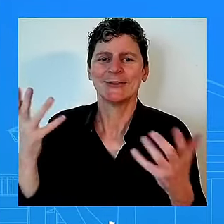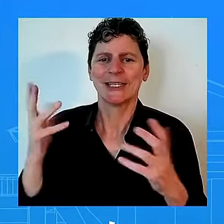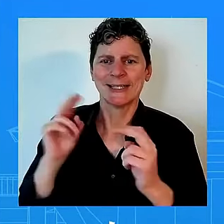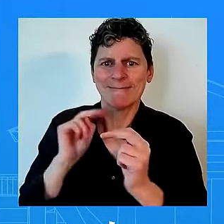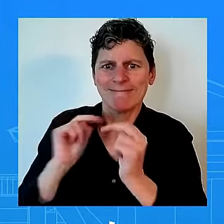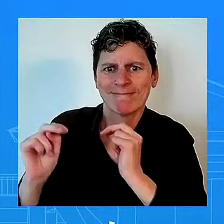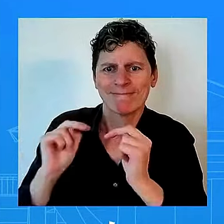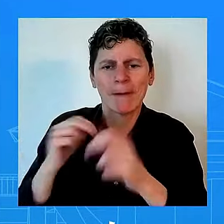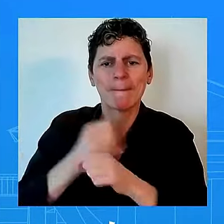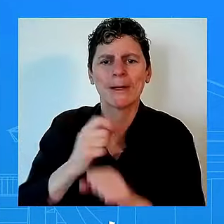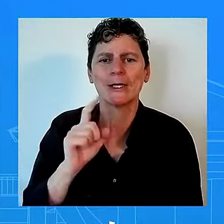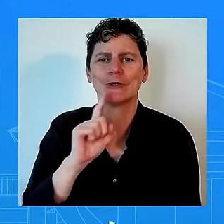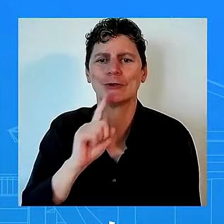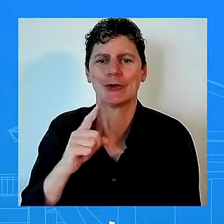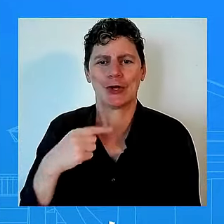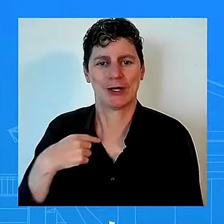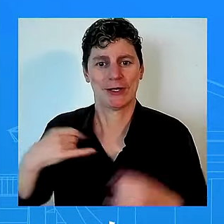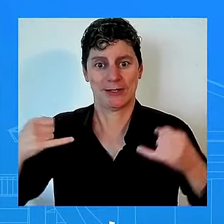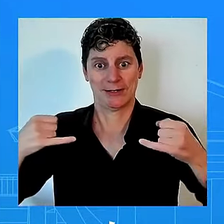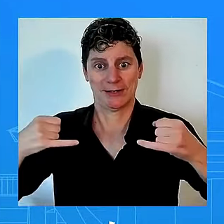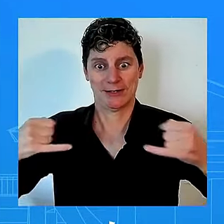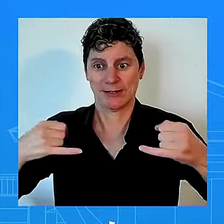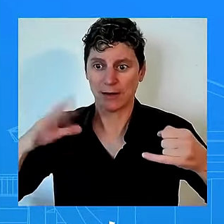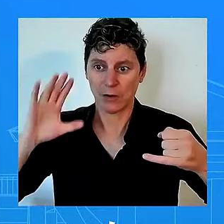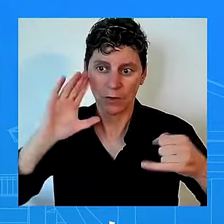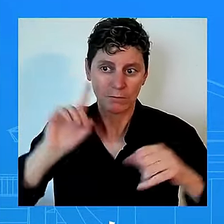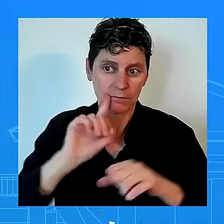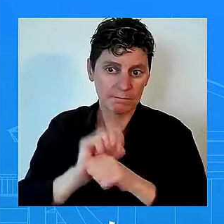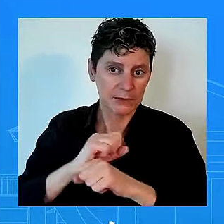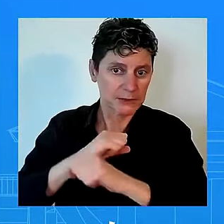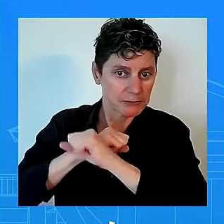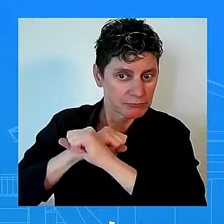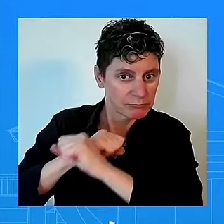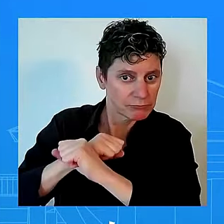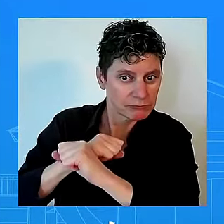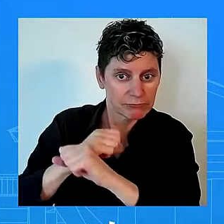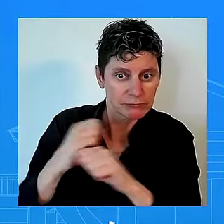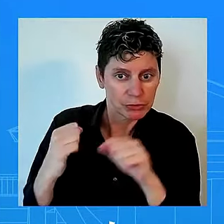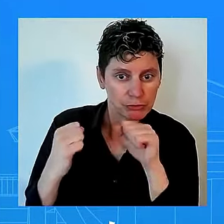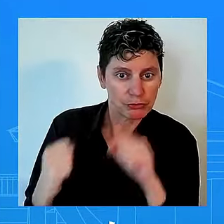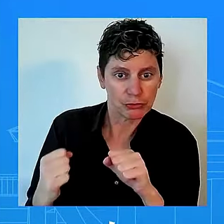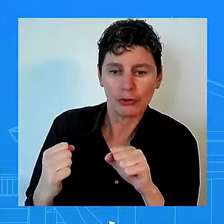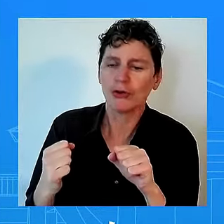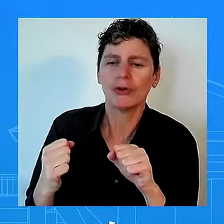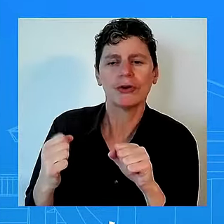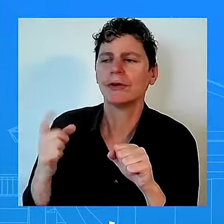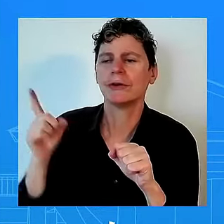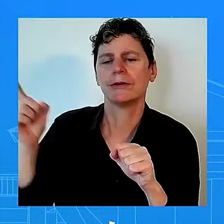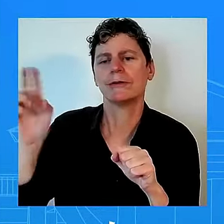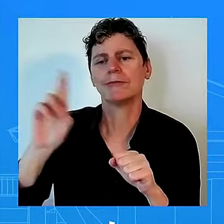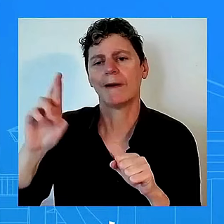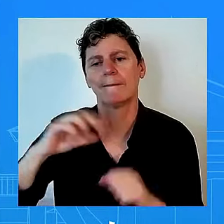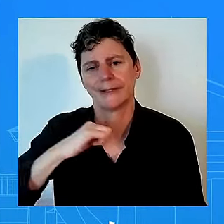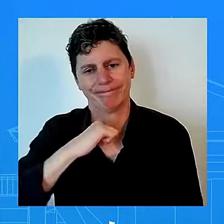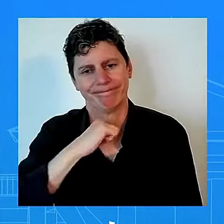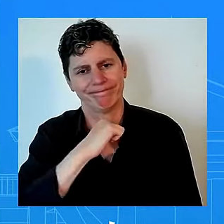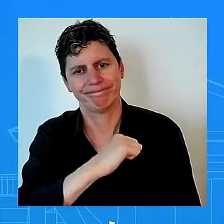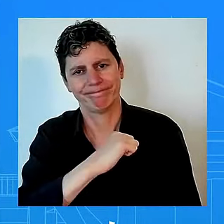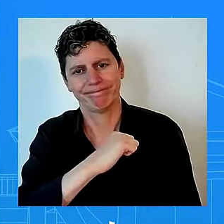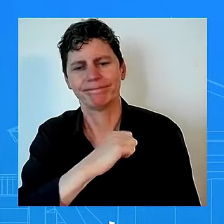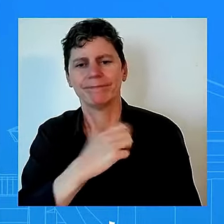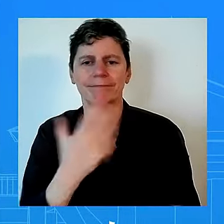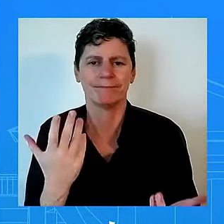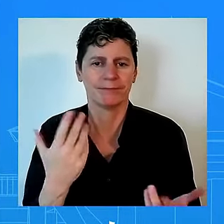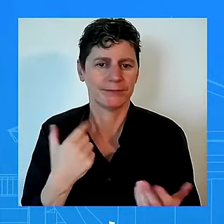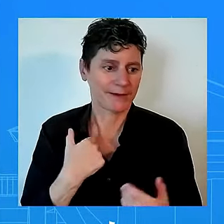and we were able to do that republicans got in the way but 1.3 billion dollars to help uh cities across uh cities and states